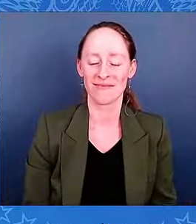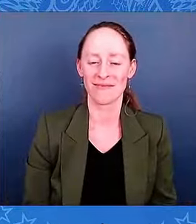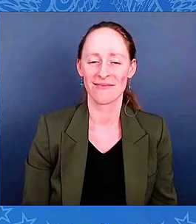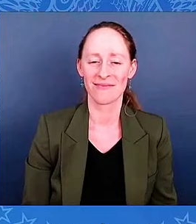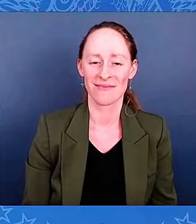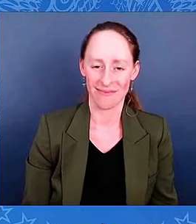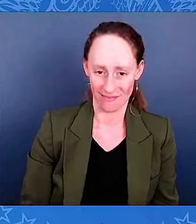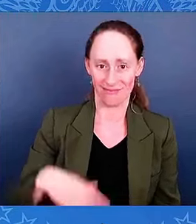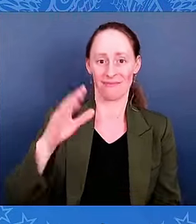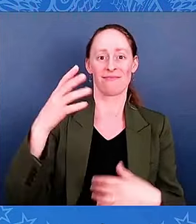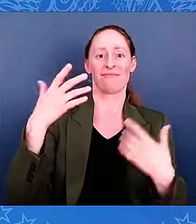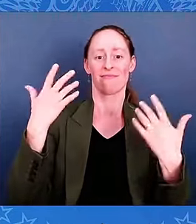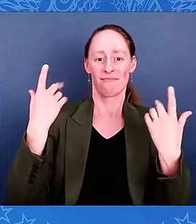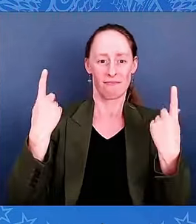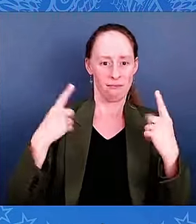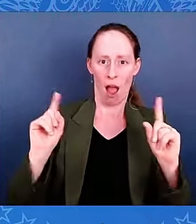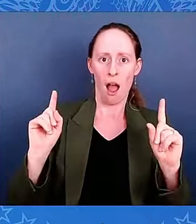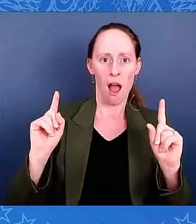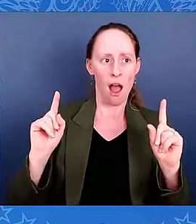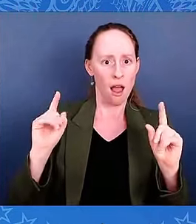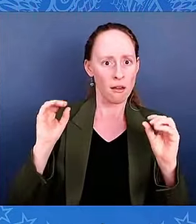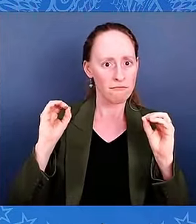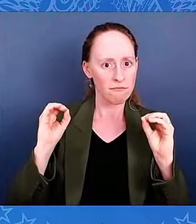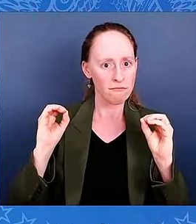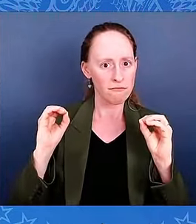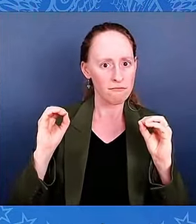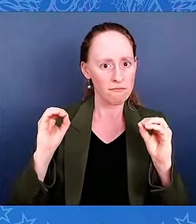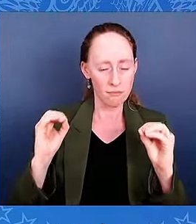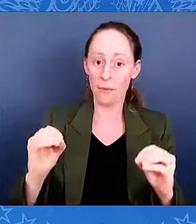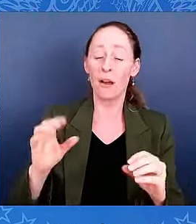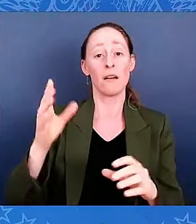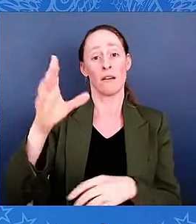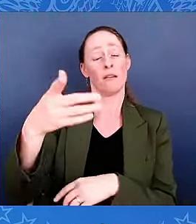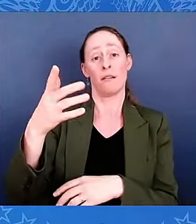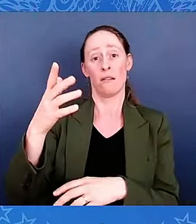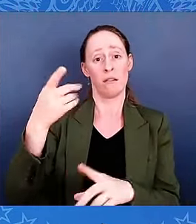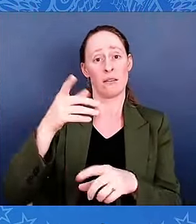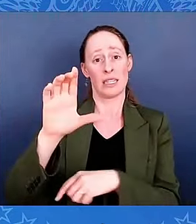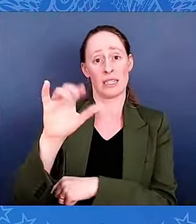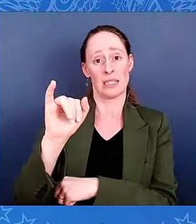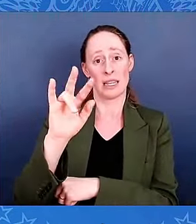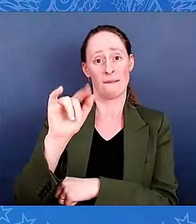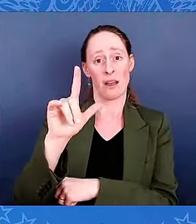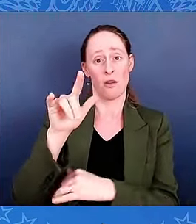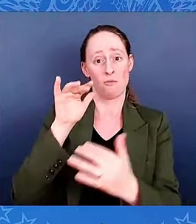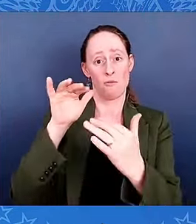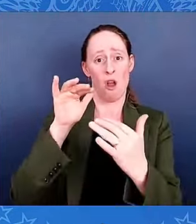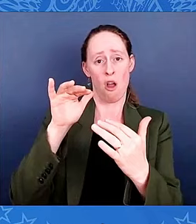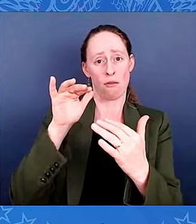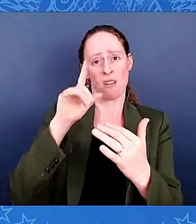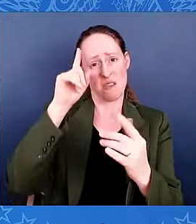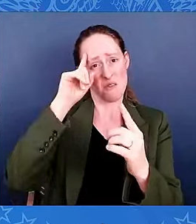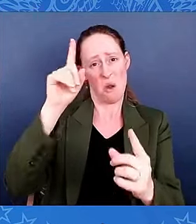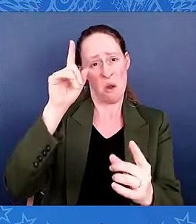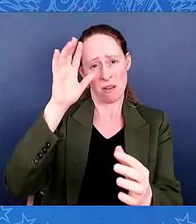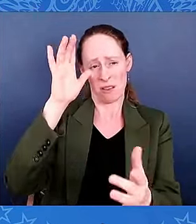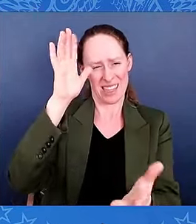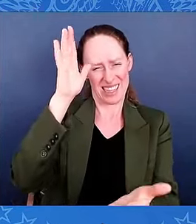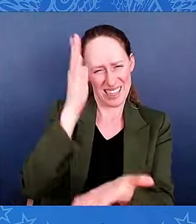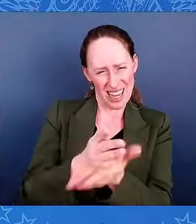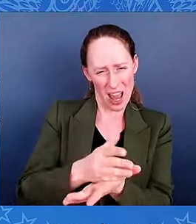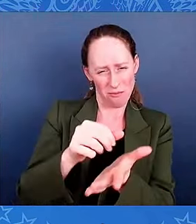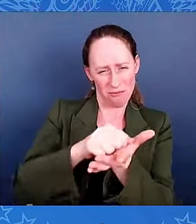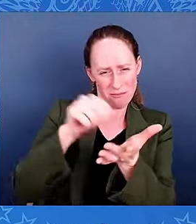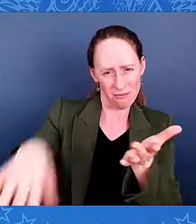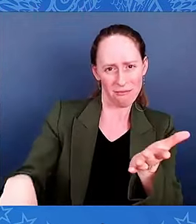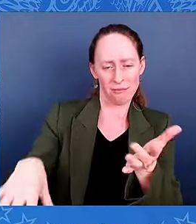One year into the Civil War to abolish slavery, a fighting raged across the states. The